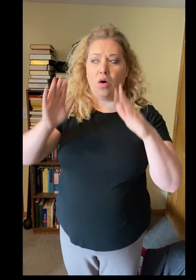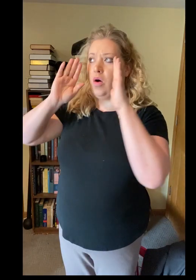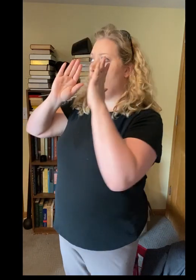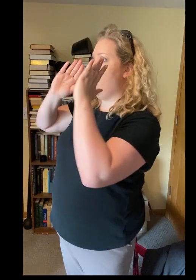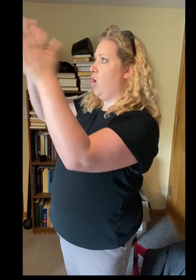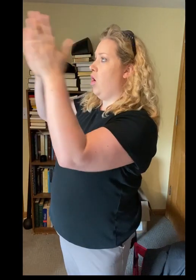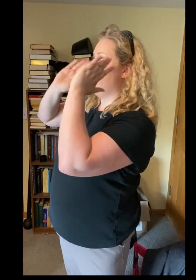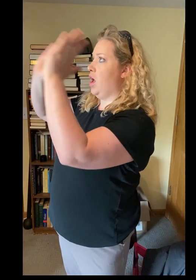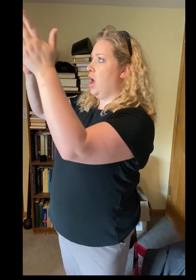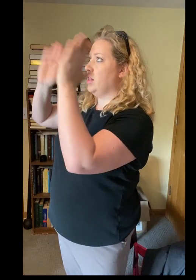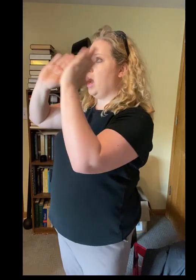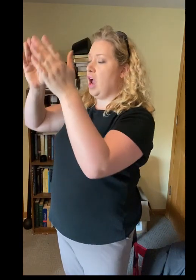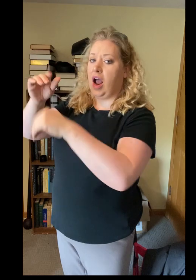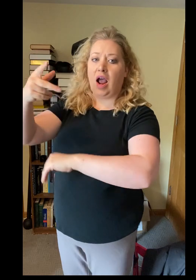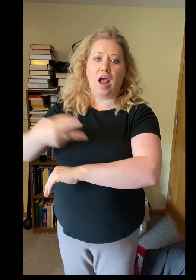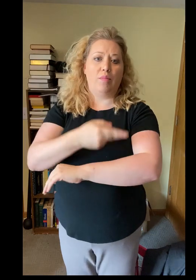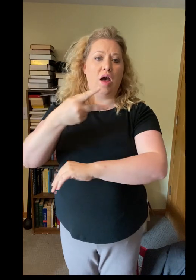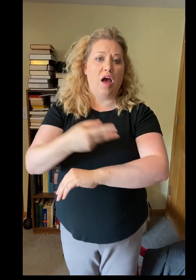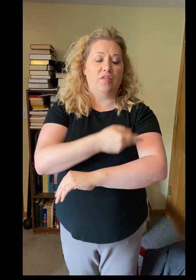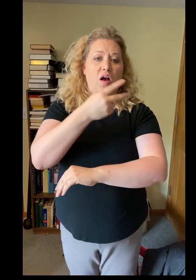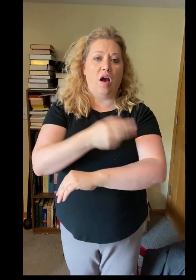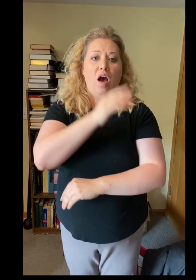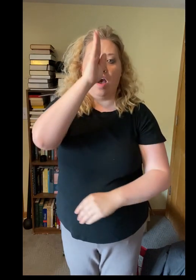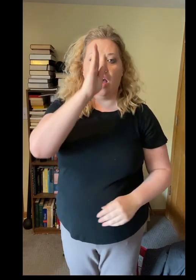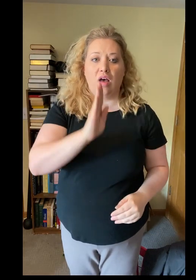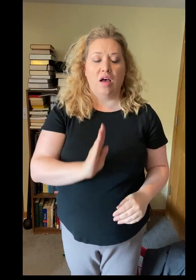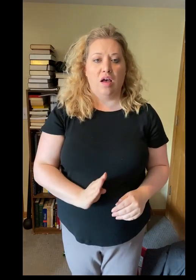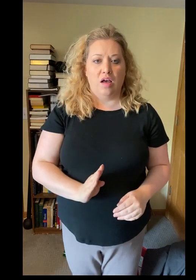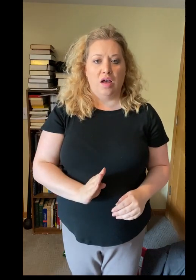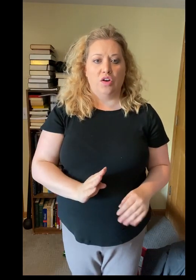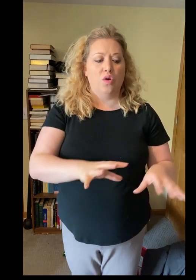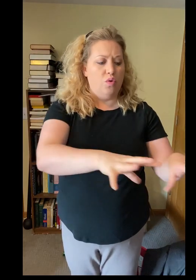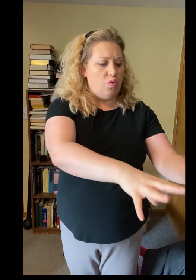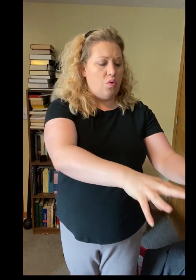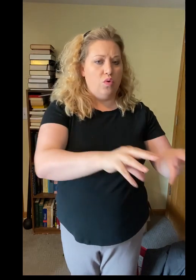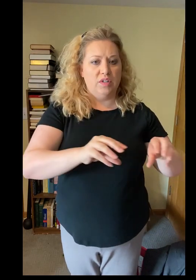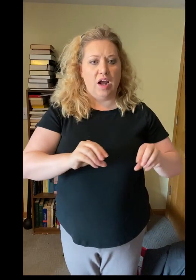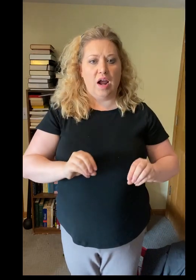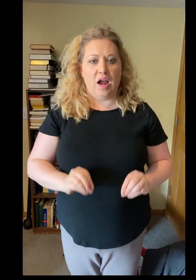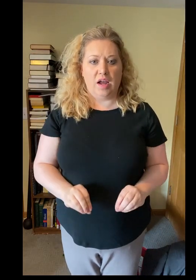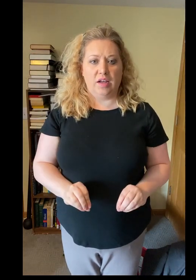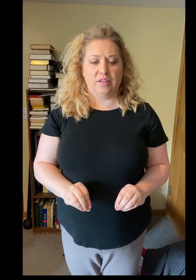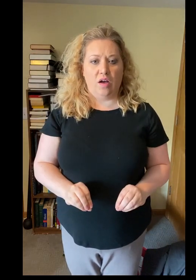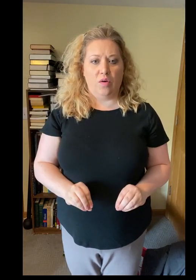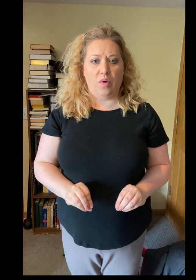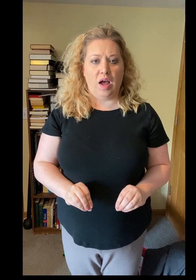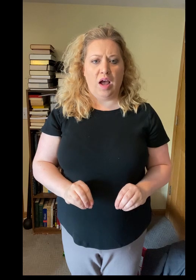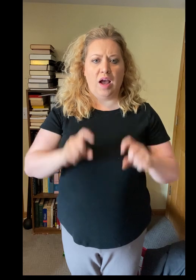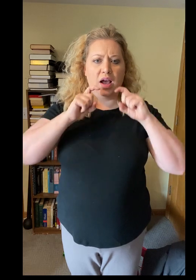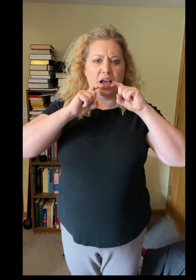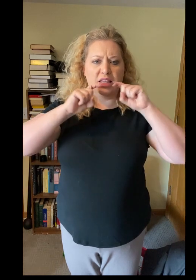Behold the Lamb of God, who takes